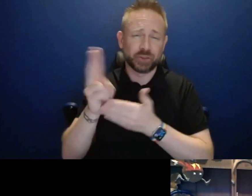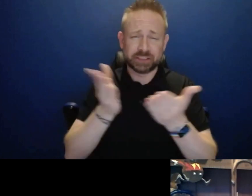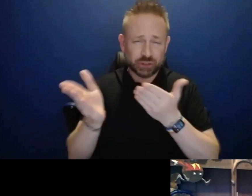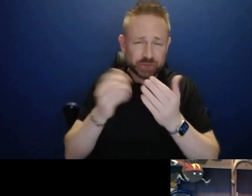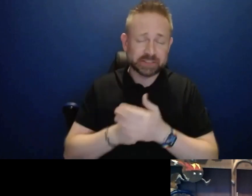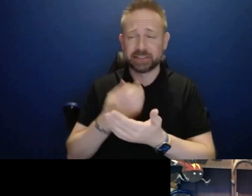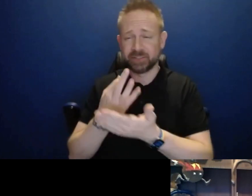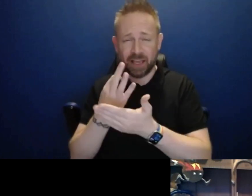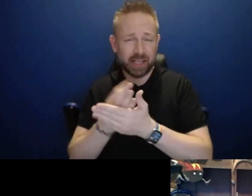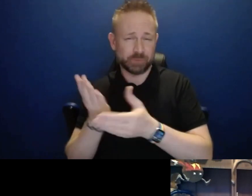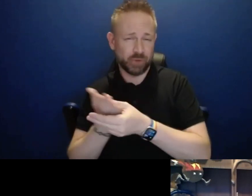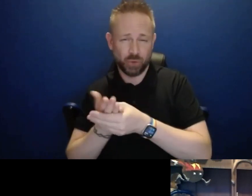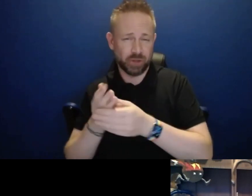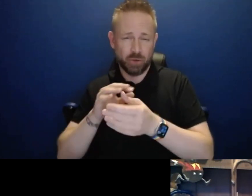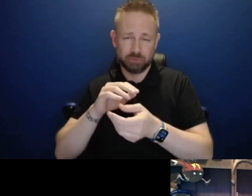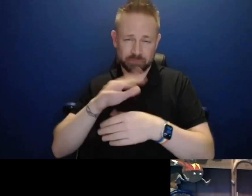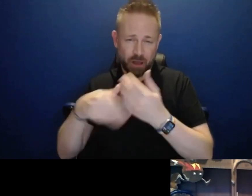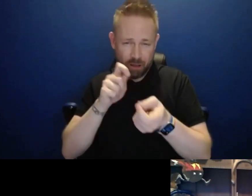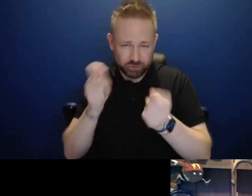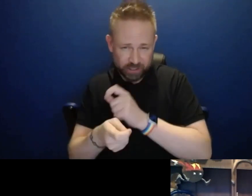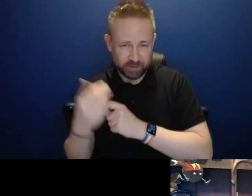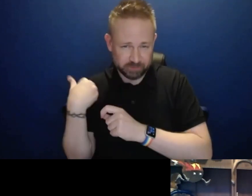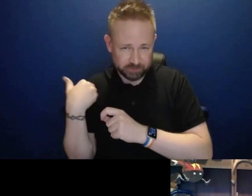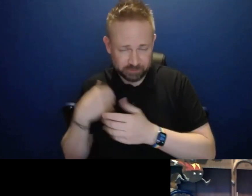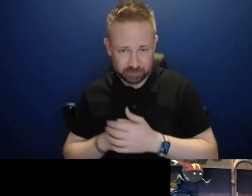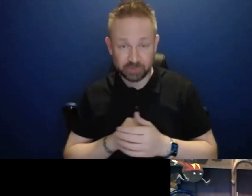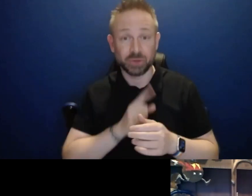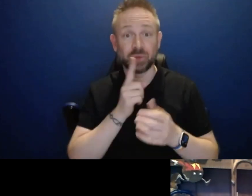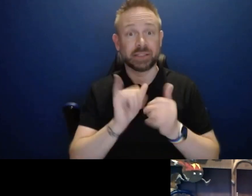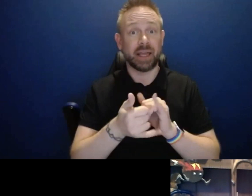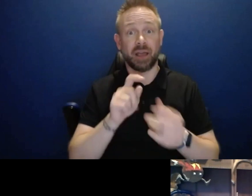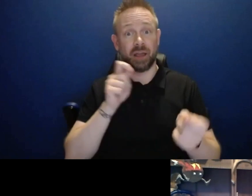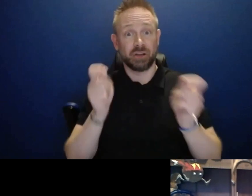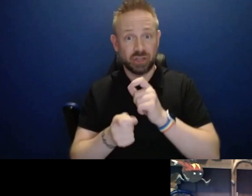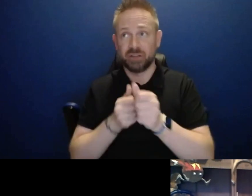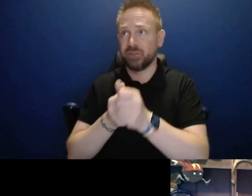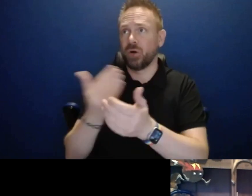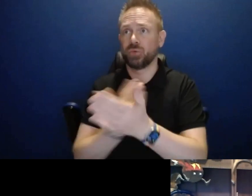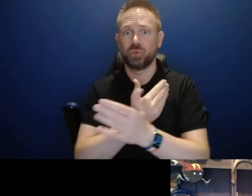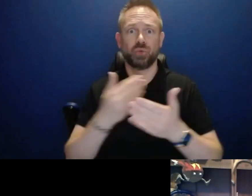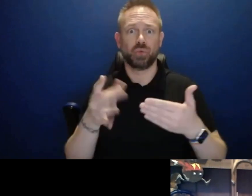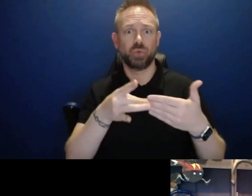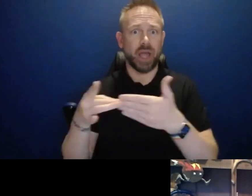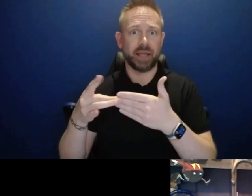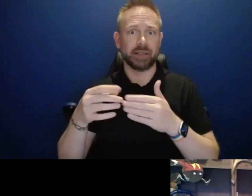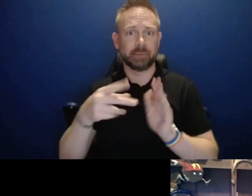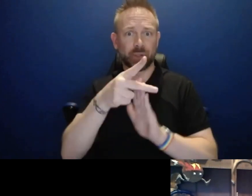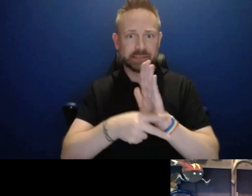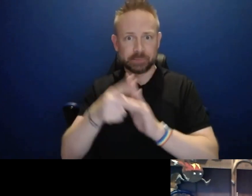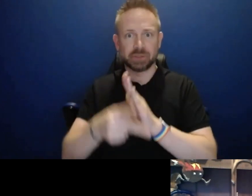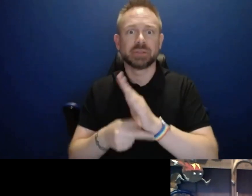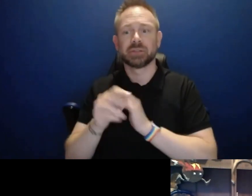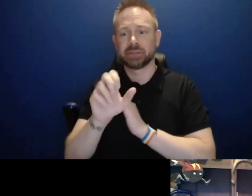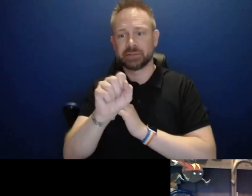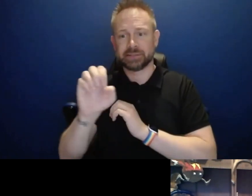portfolio. And this was all done in coordination with the, you the new guiding principles, if you will, of SET and our org